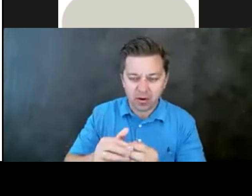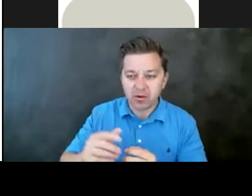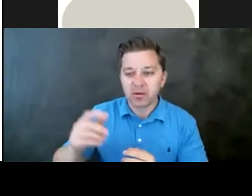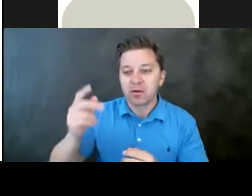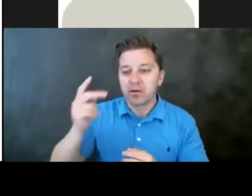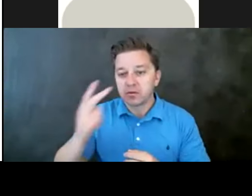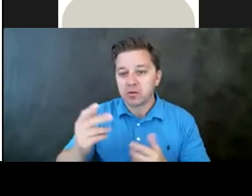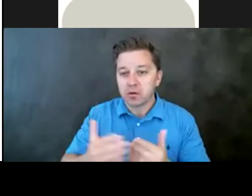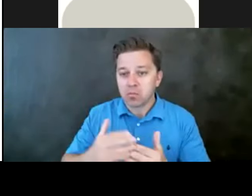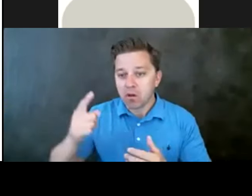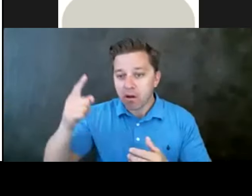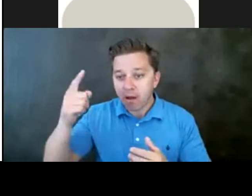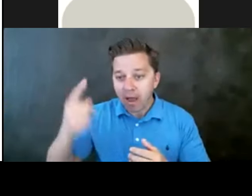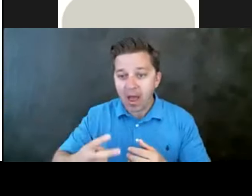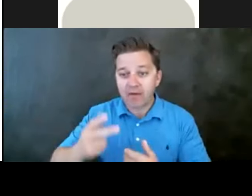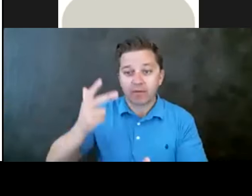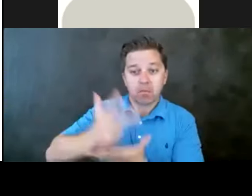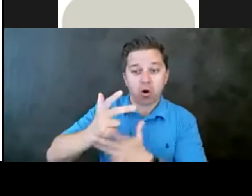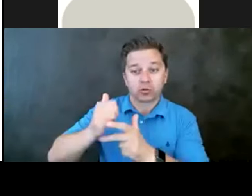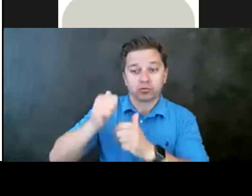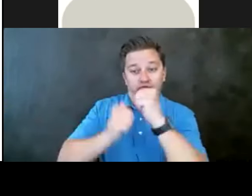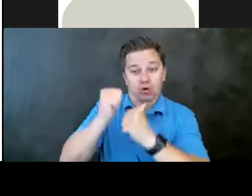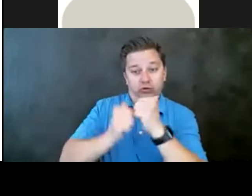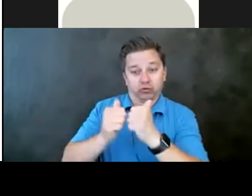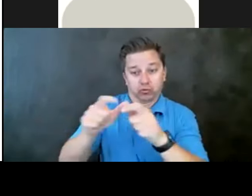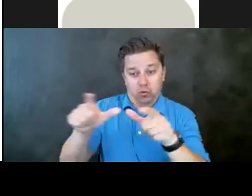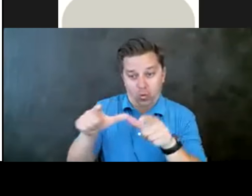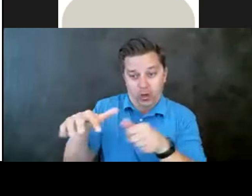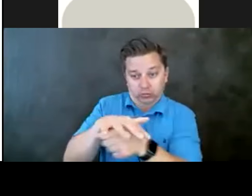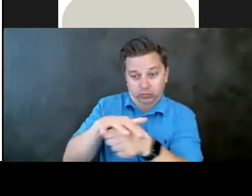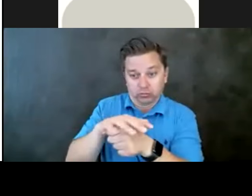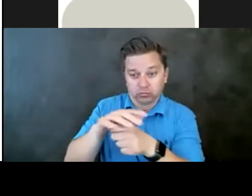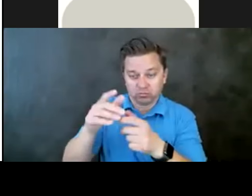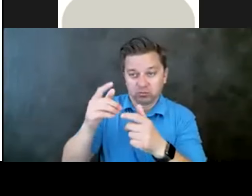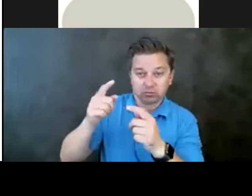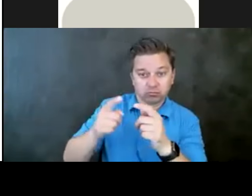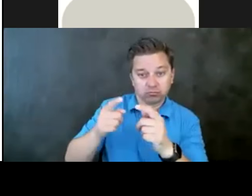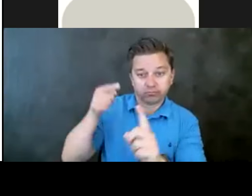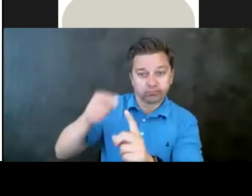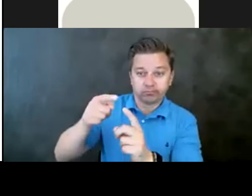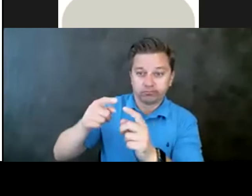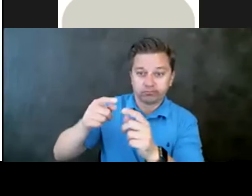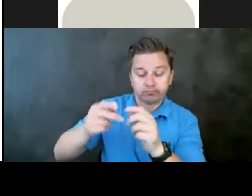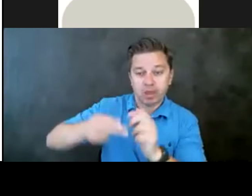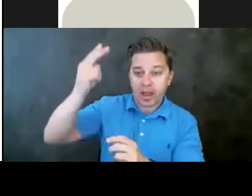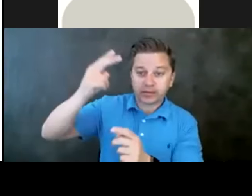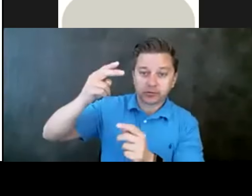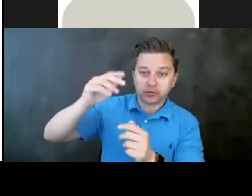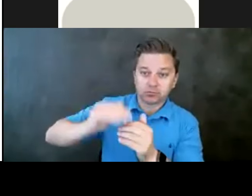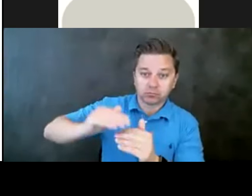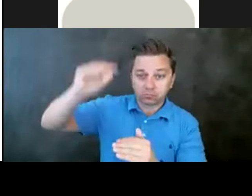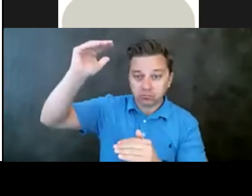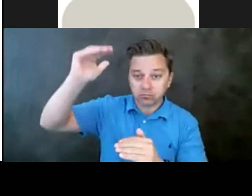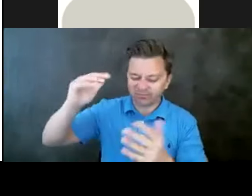almost half of parking structure locations that were of certain heights. So it's about installing those